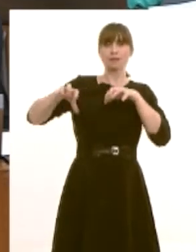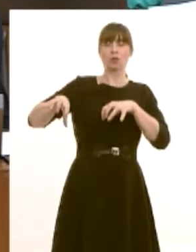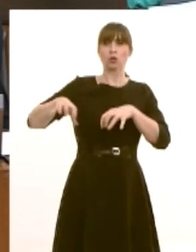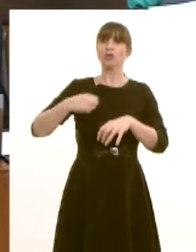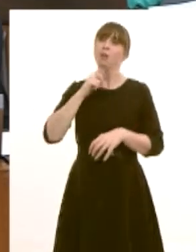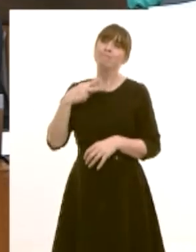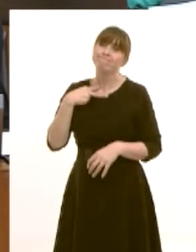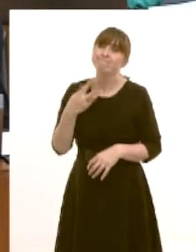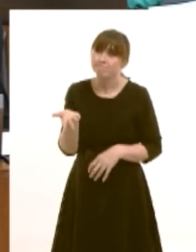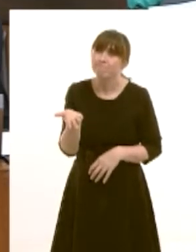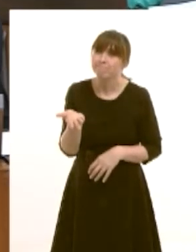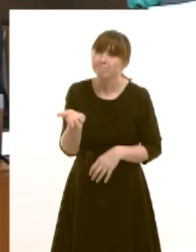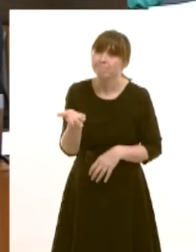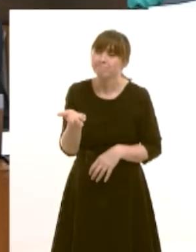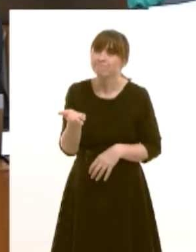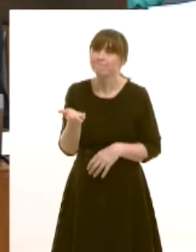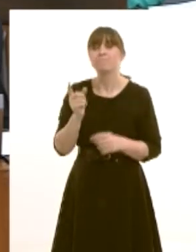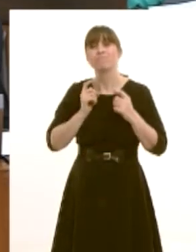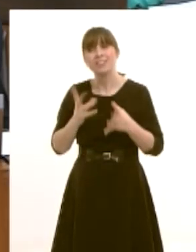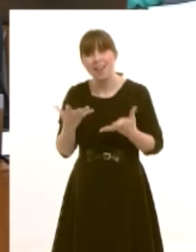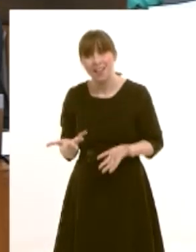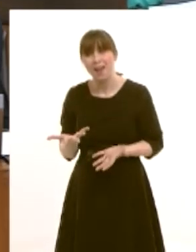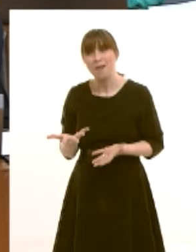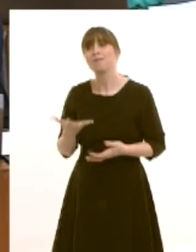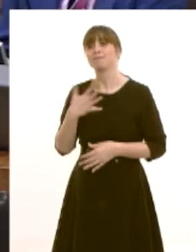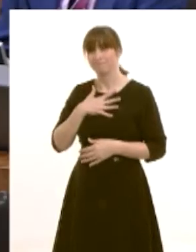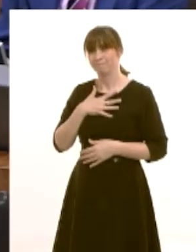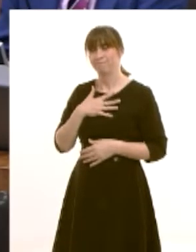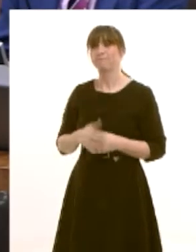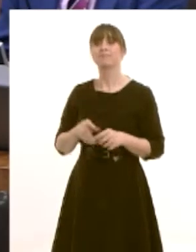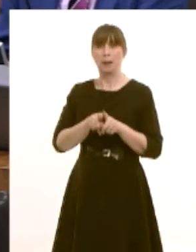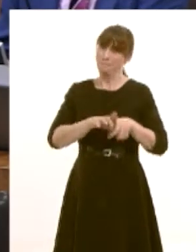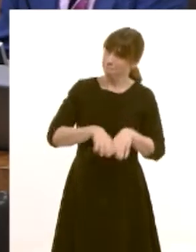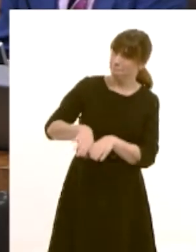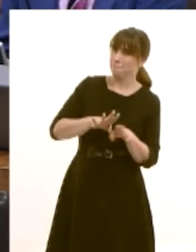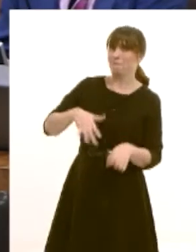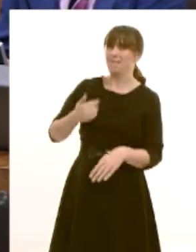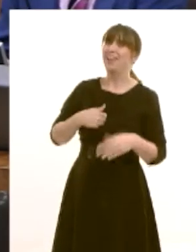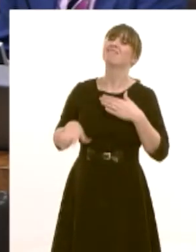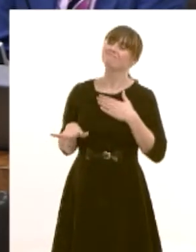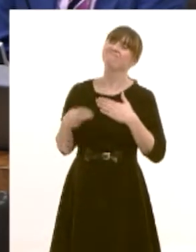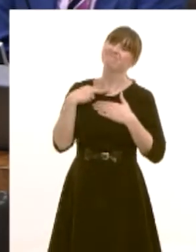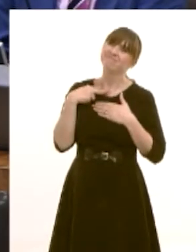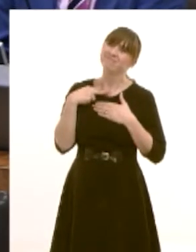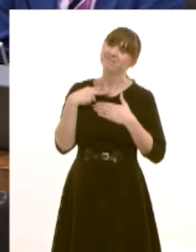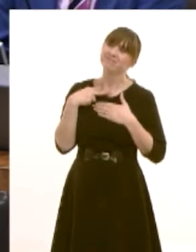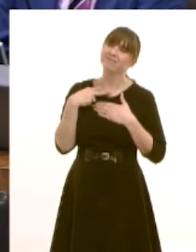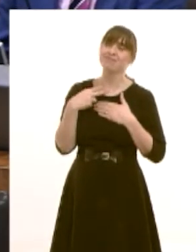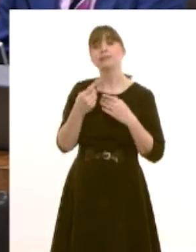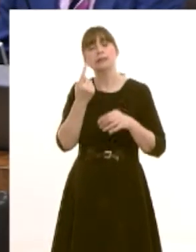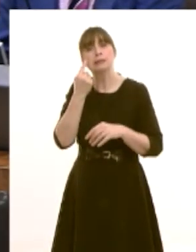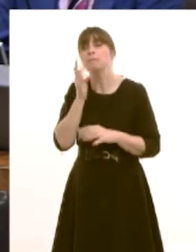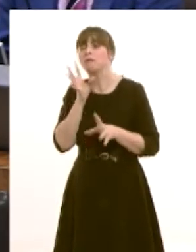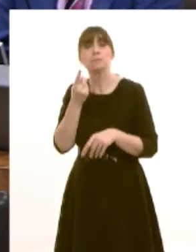uh i'm sure i speak for for many in that if not all in that uh that regard i was uh thinking uh only yesterday